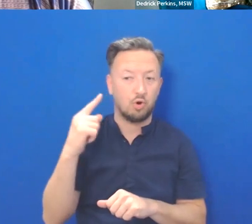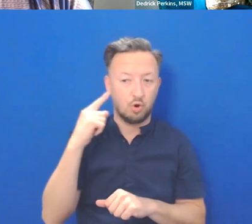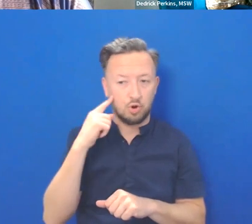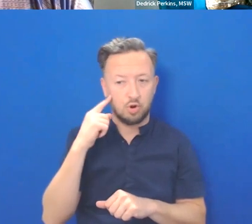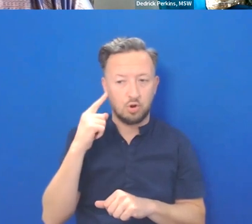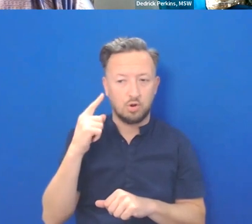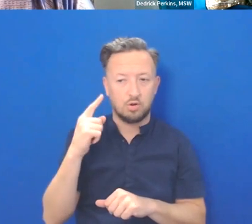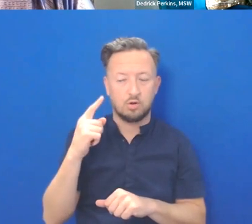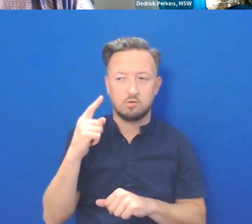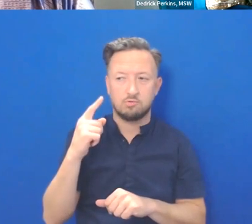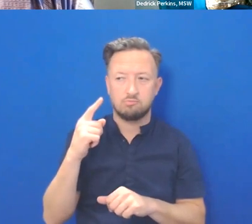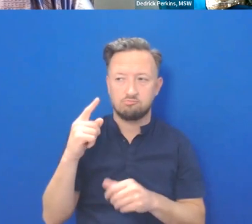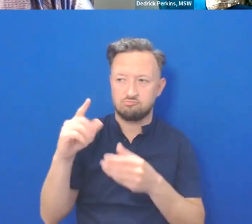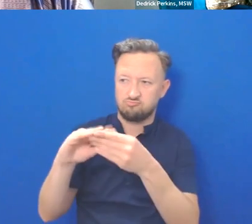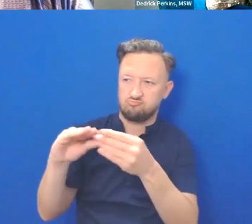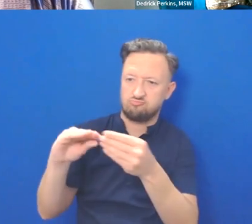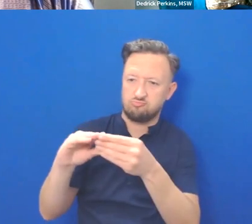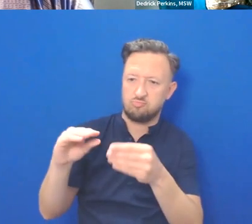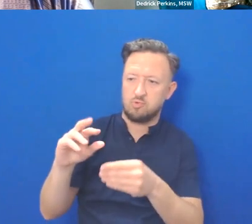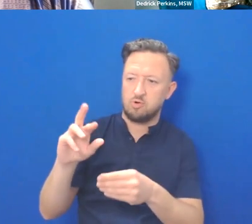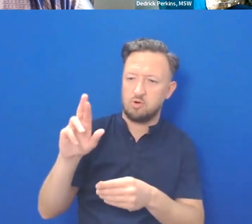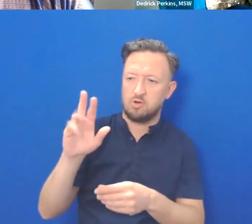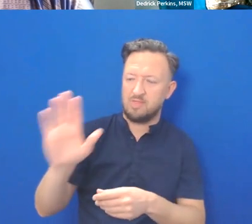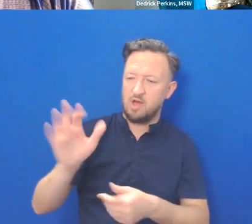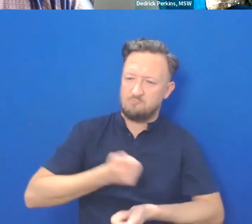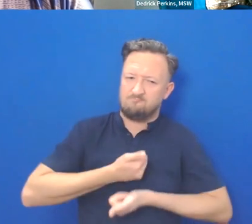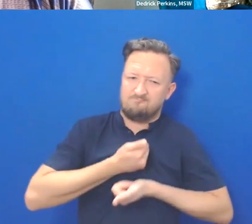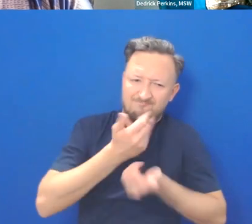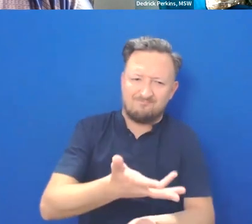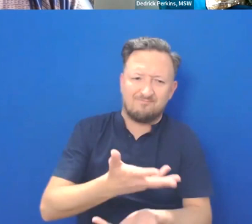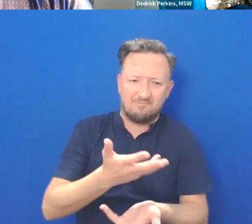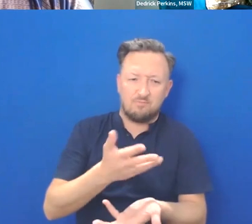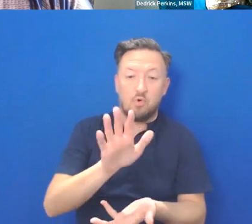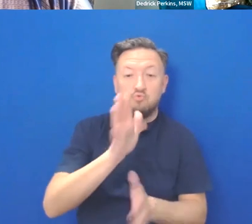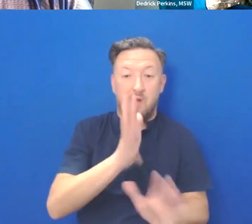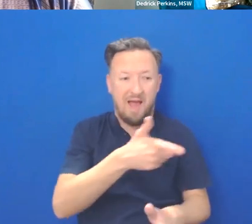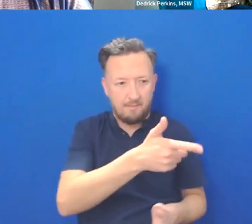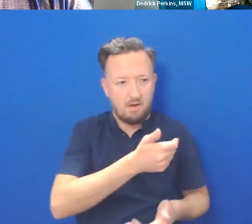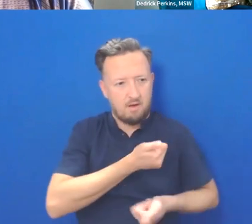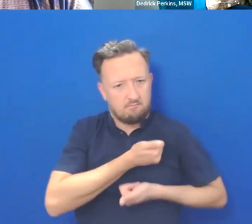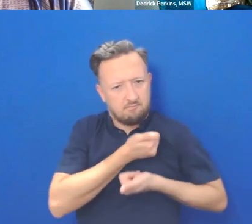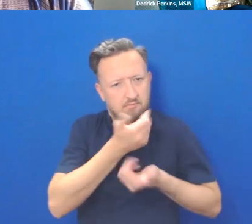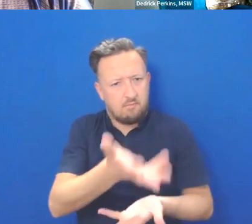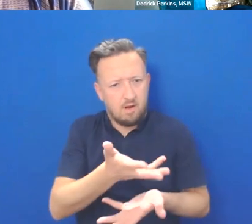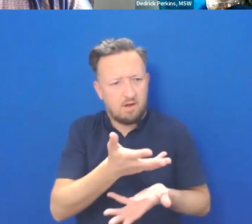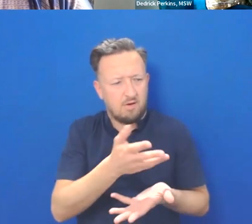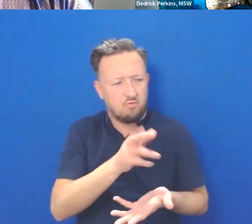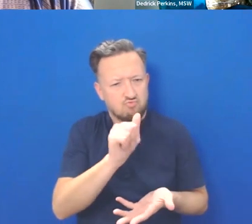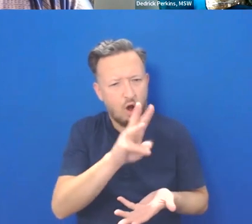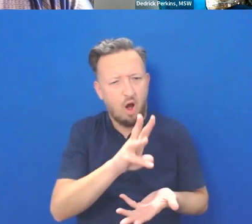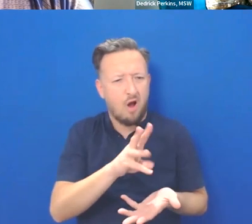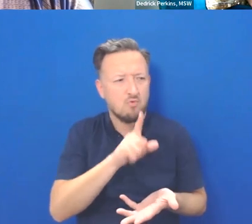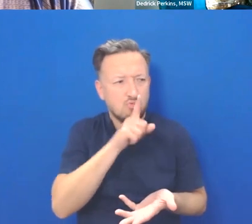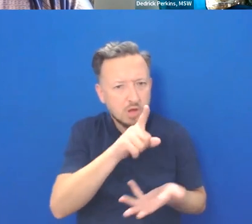raw and unfiltered stories from your tutu that the, the kind of